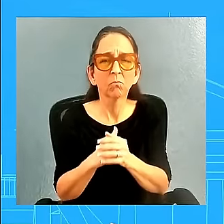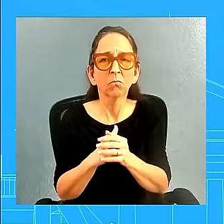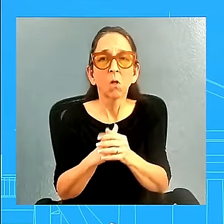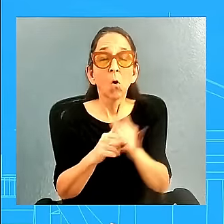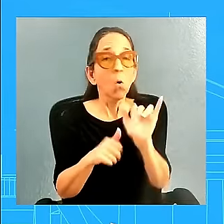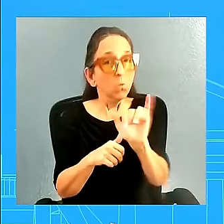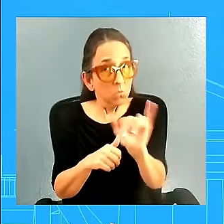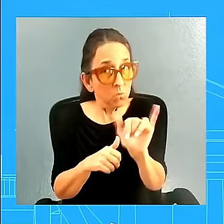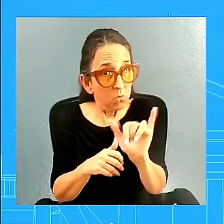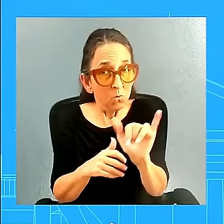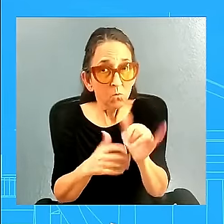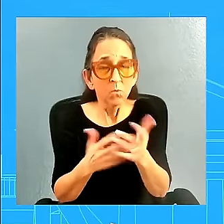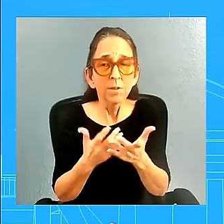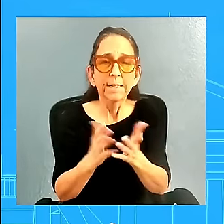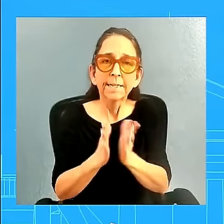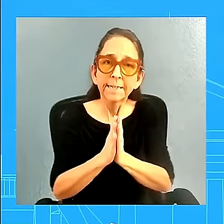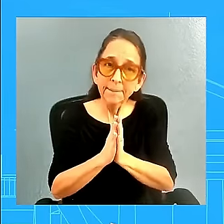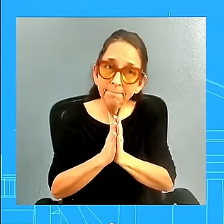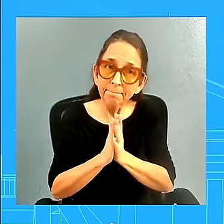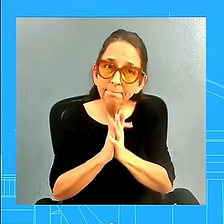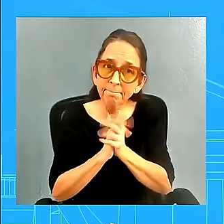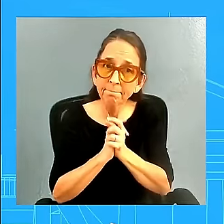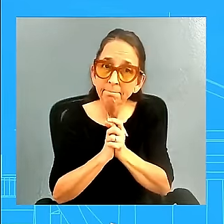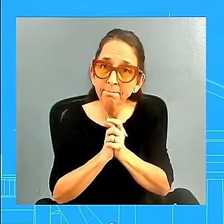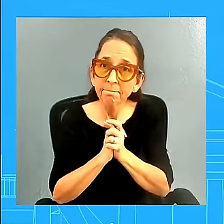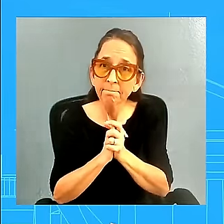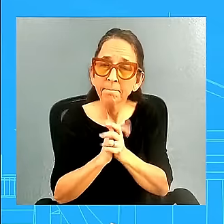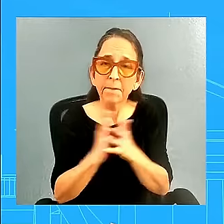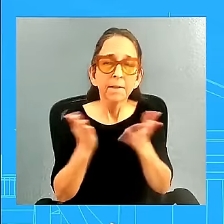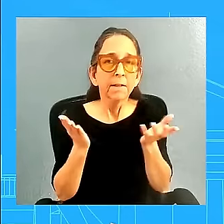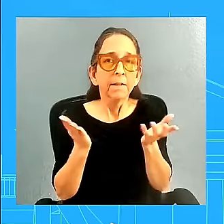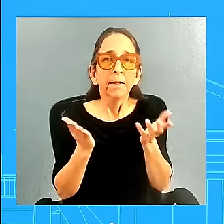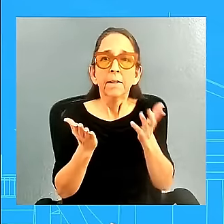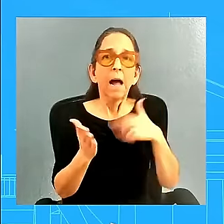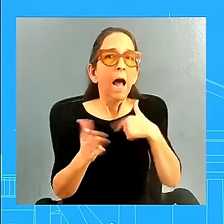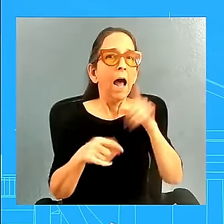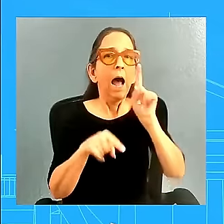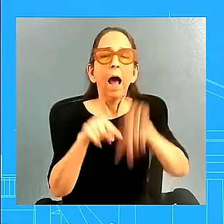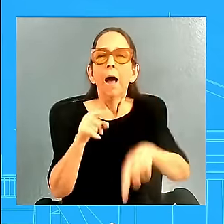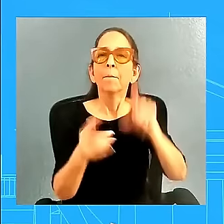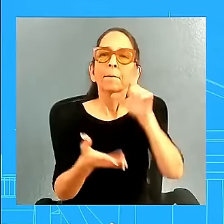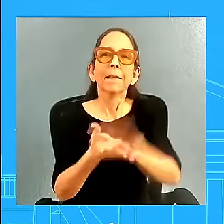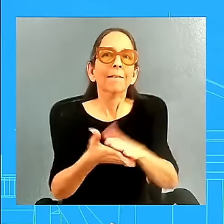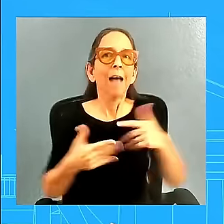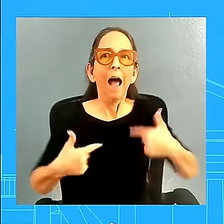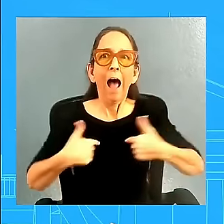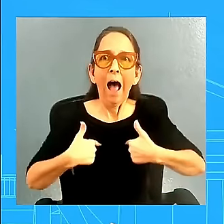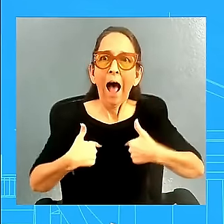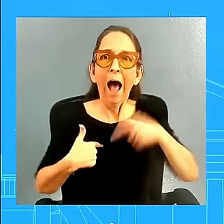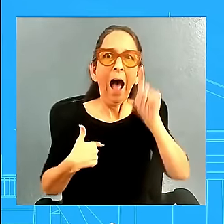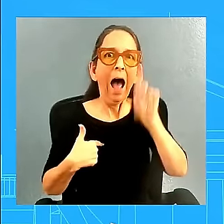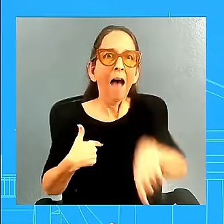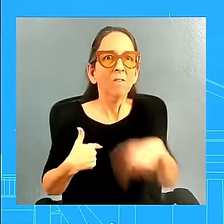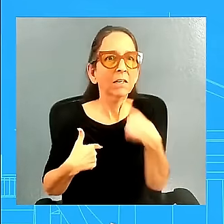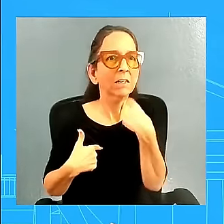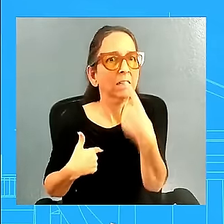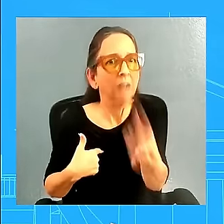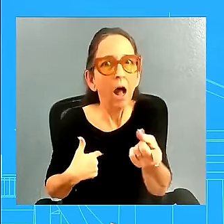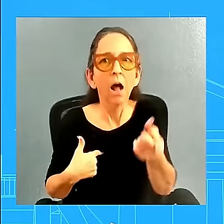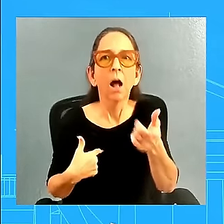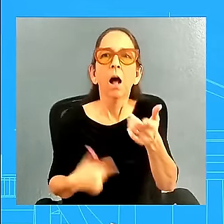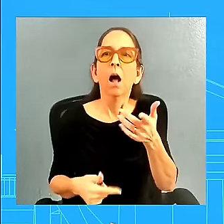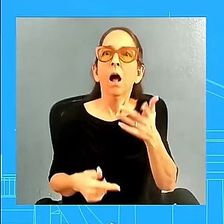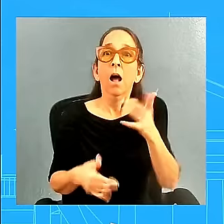um, and I can't believe I even have to say this, but our nation's veterans are